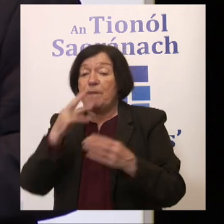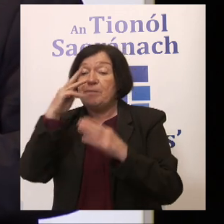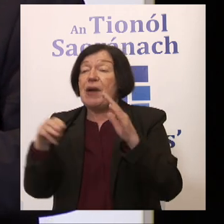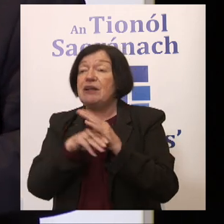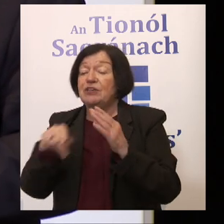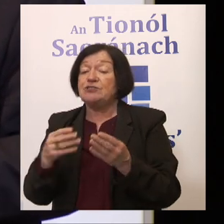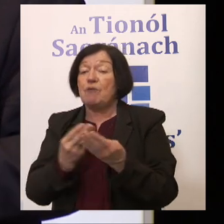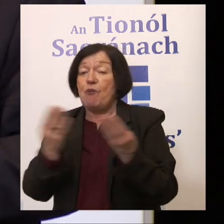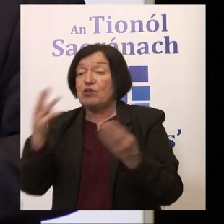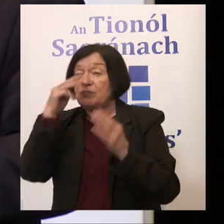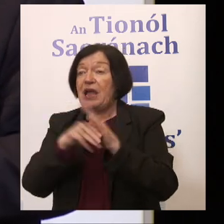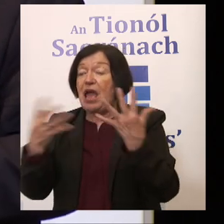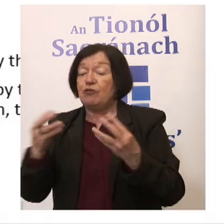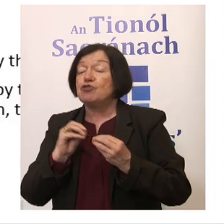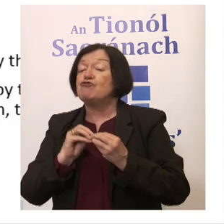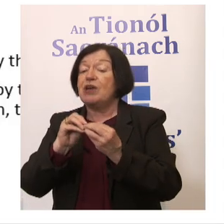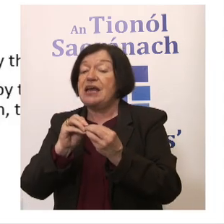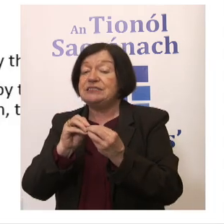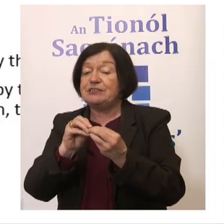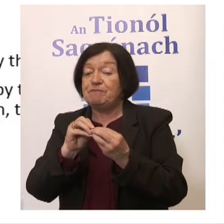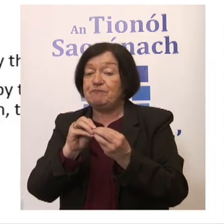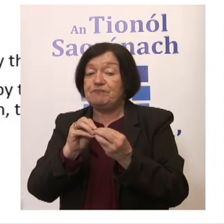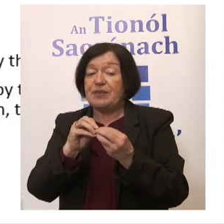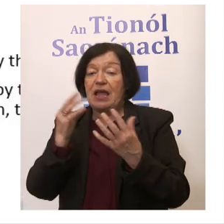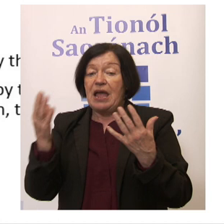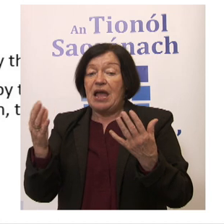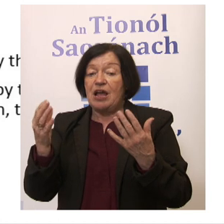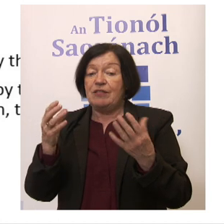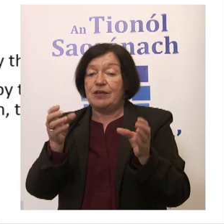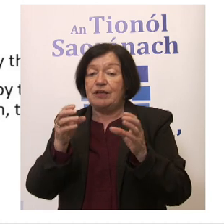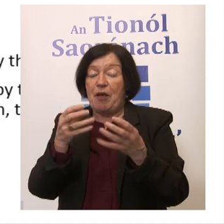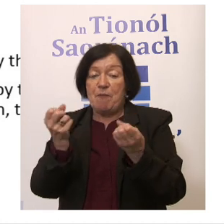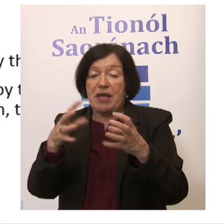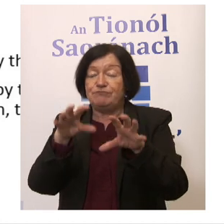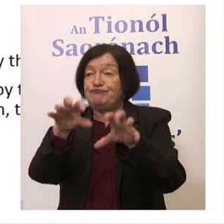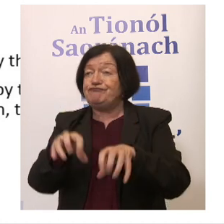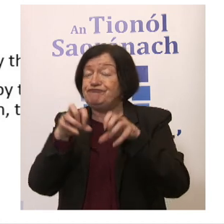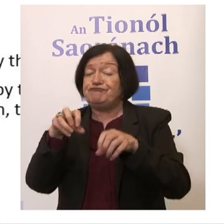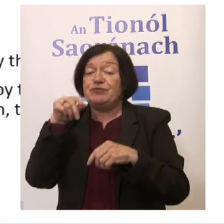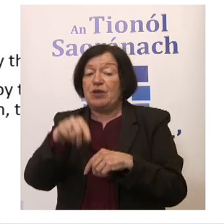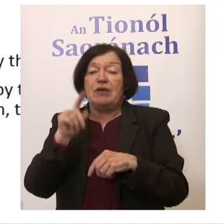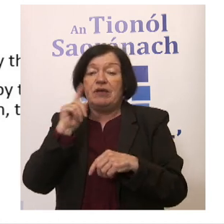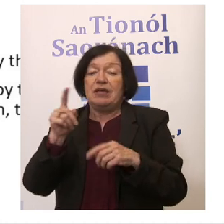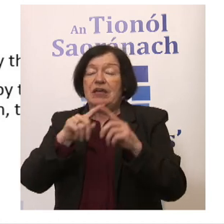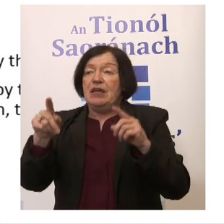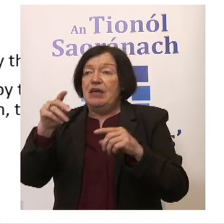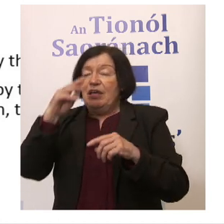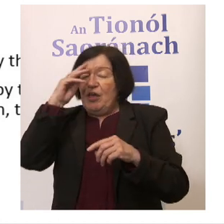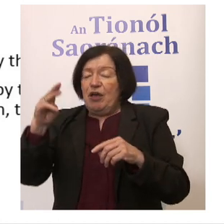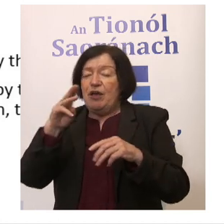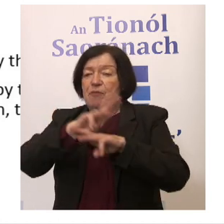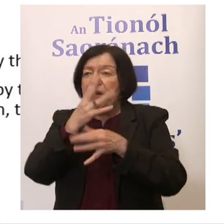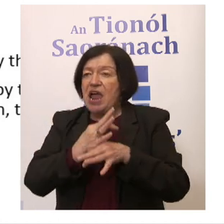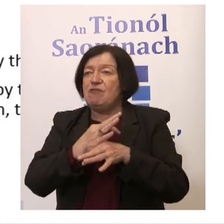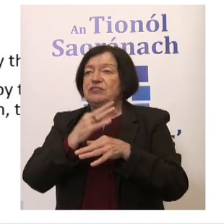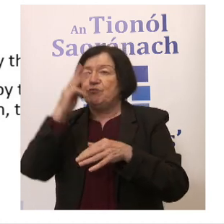These are how boards of management are created and how they're populated. And they're relating to patrons and they're relating to parents and to